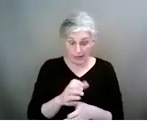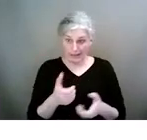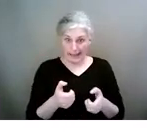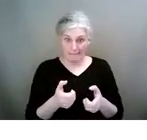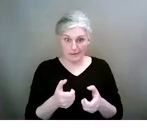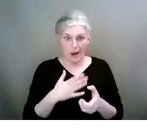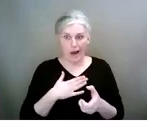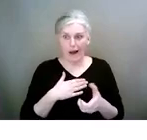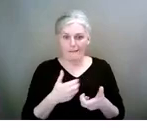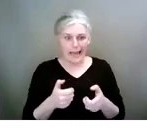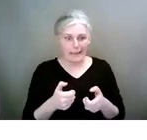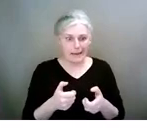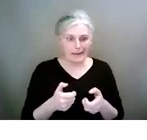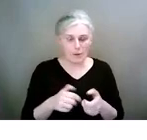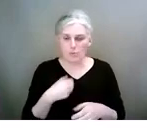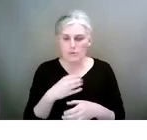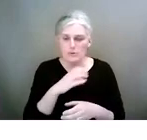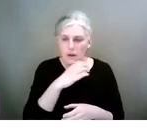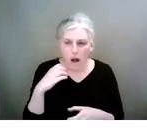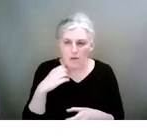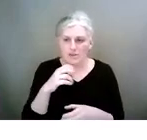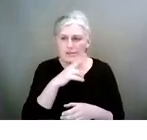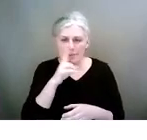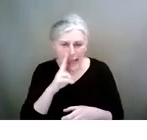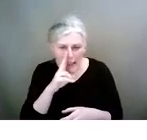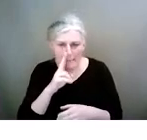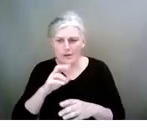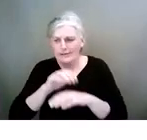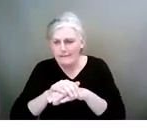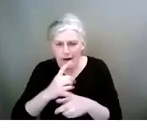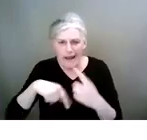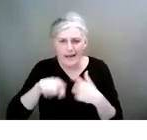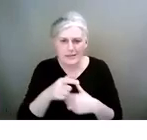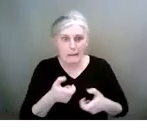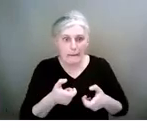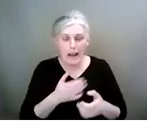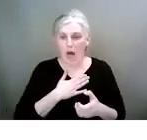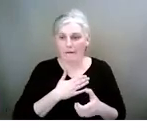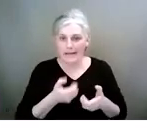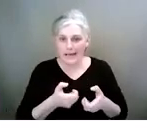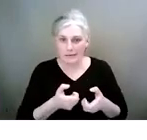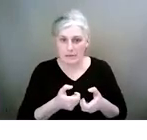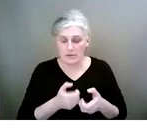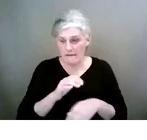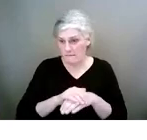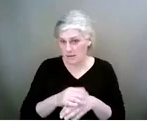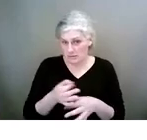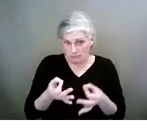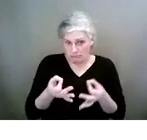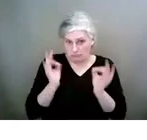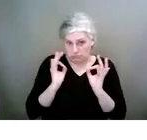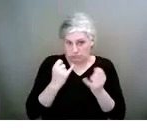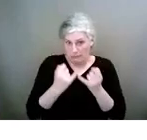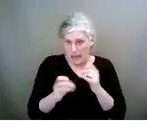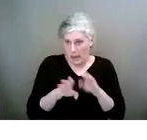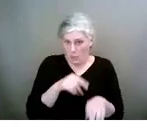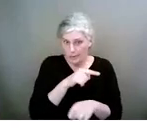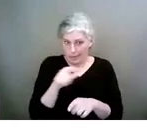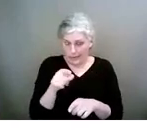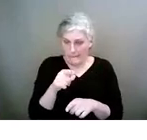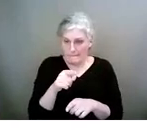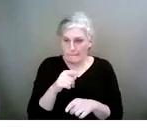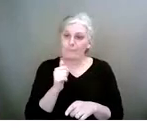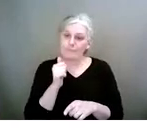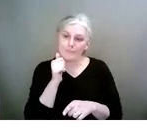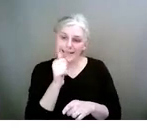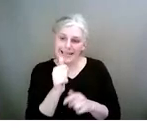they love gaming with their cousins and their neighbors and their friends, you know, friends are great to play with. But you're only allowed to